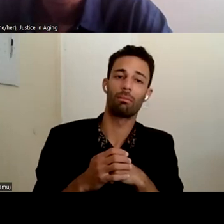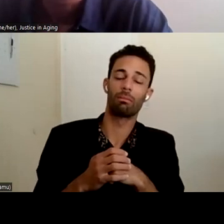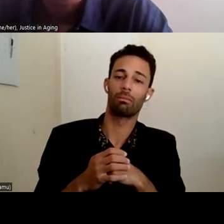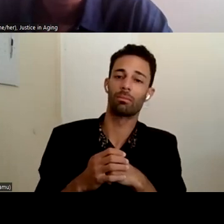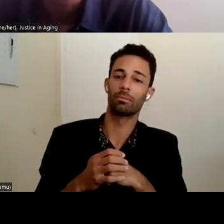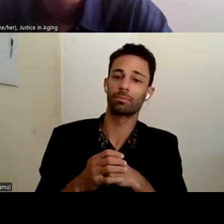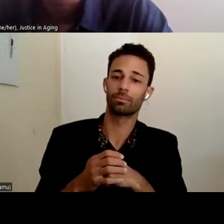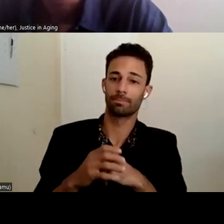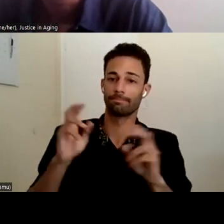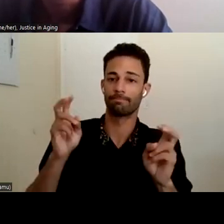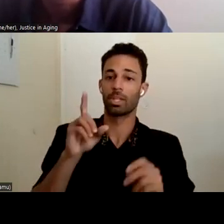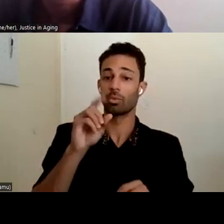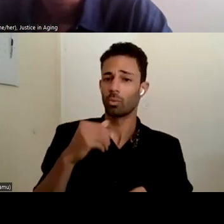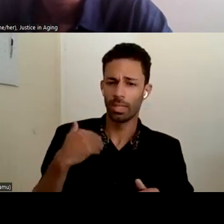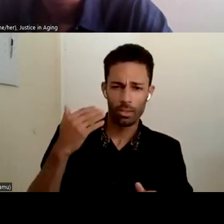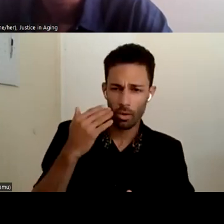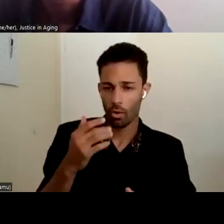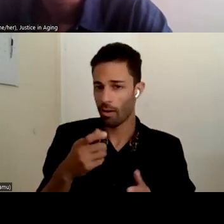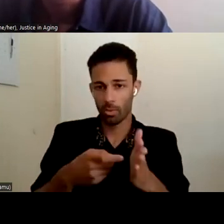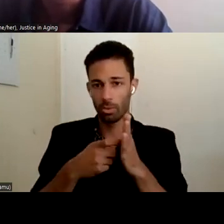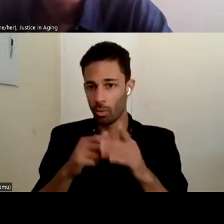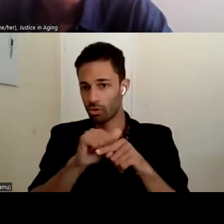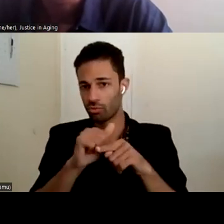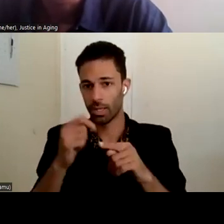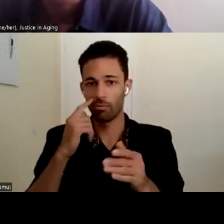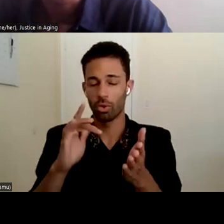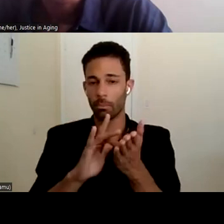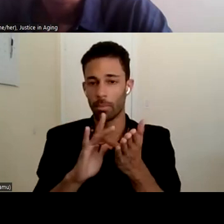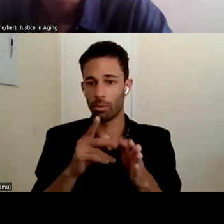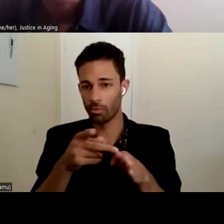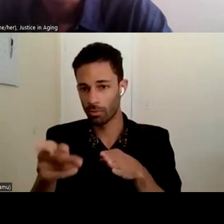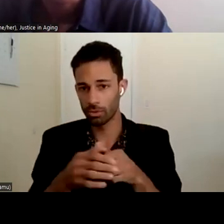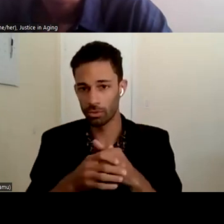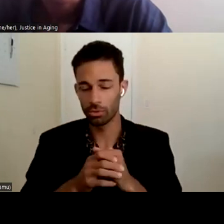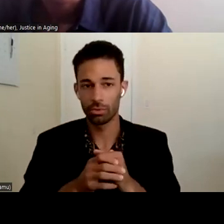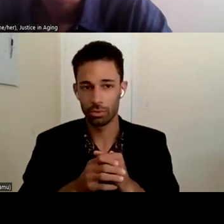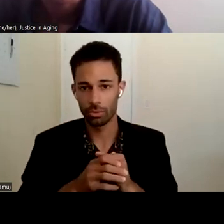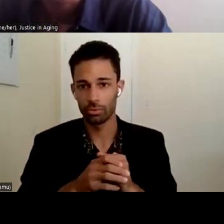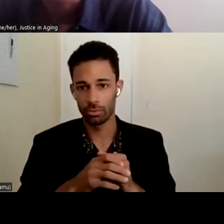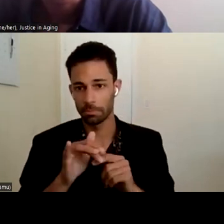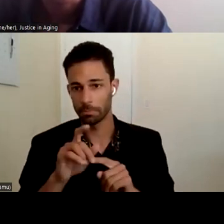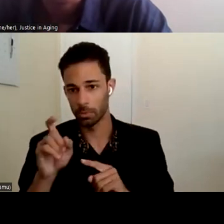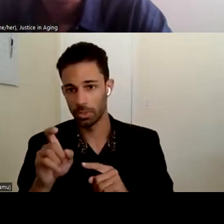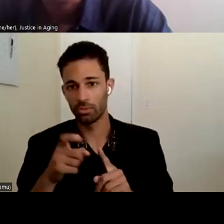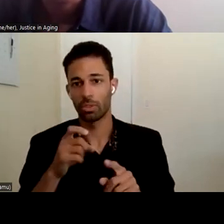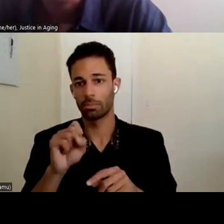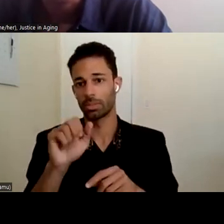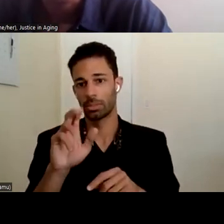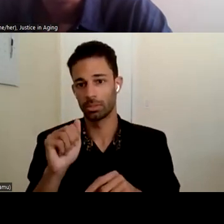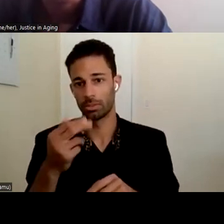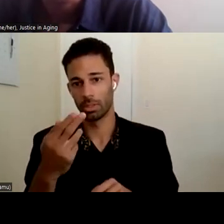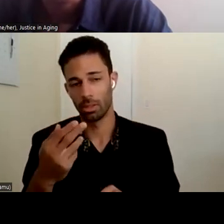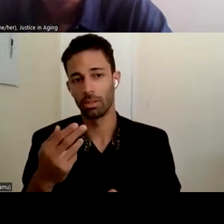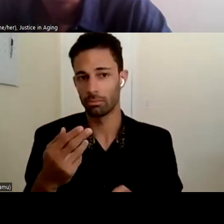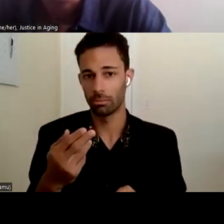do we know if there is any required training for medical professionals? That was a question from Sarah Steenhausen. Sarah,